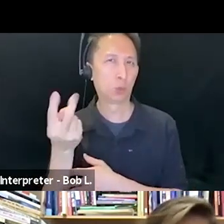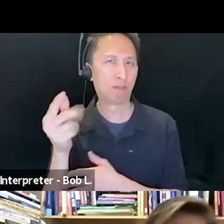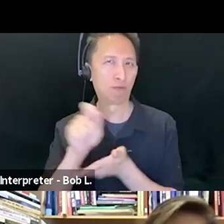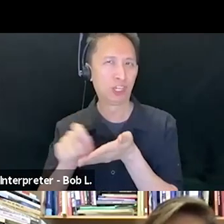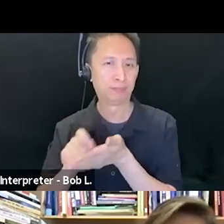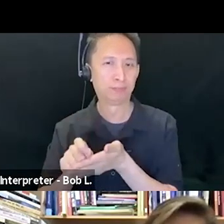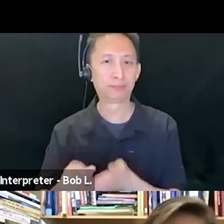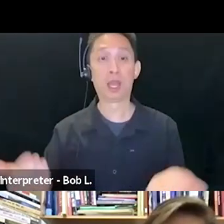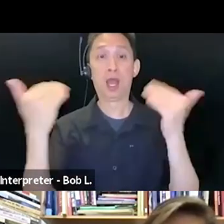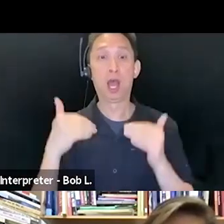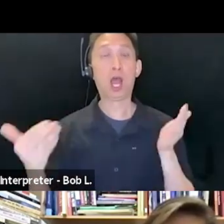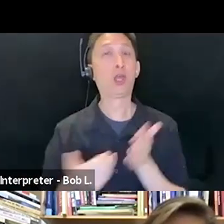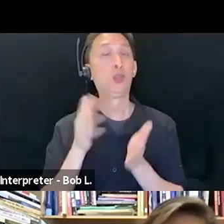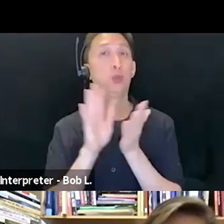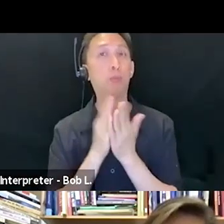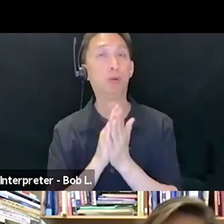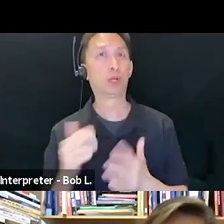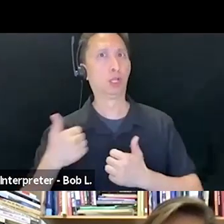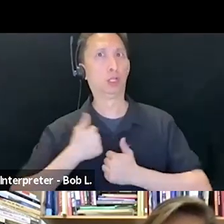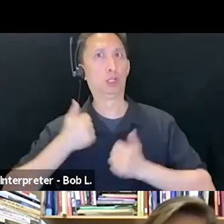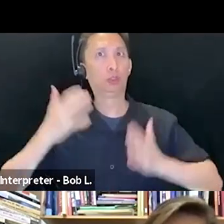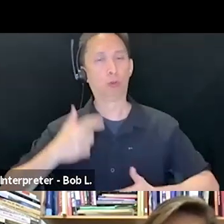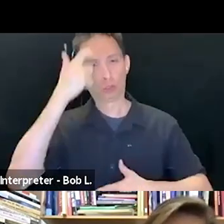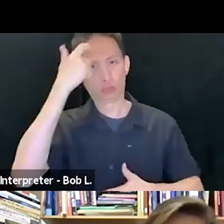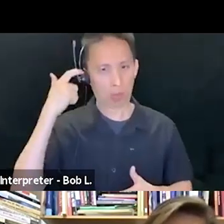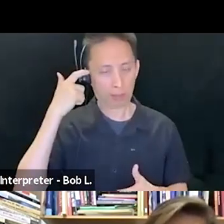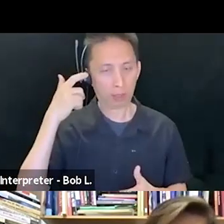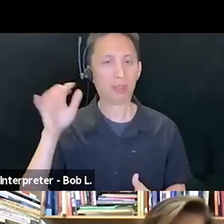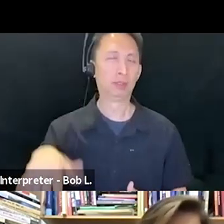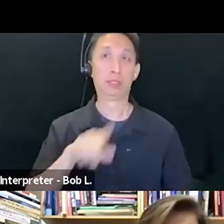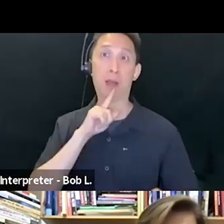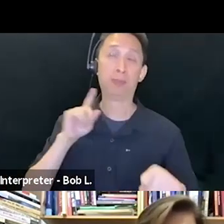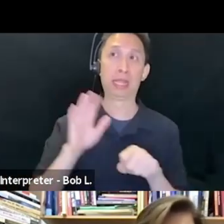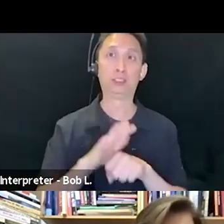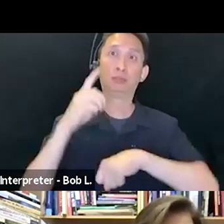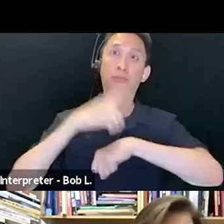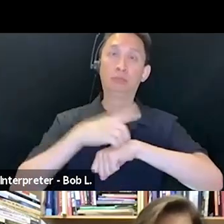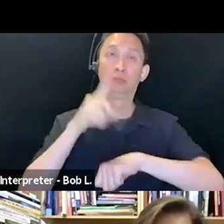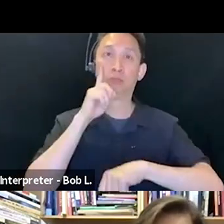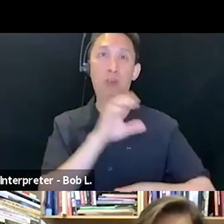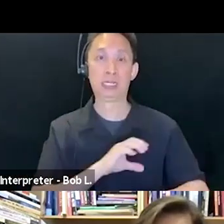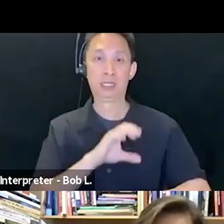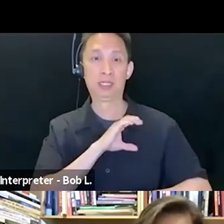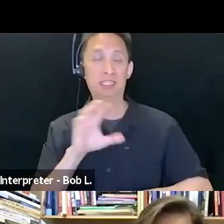Trauma, The Obligations of Citizenship and the Forever Wars, which will come out with Verso.